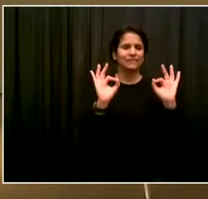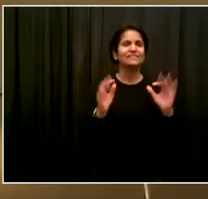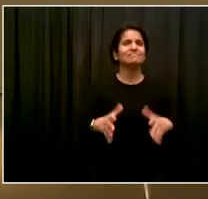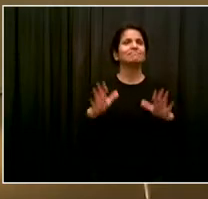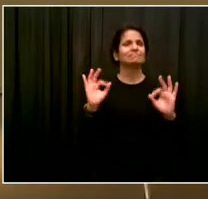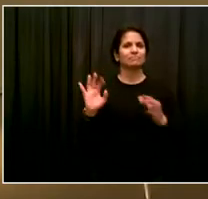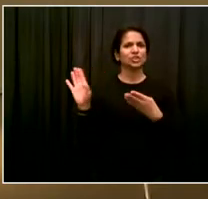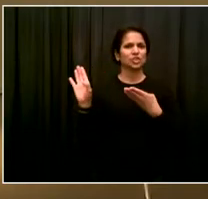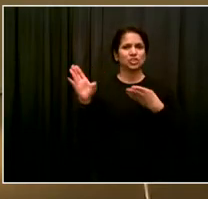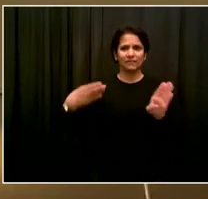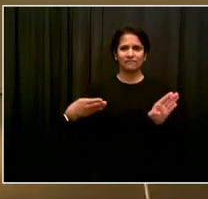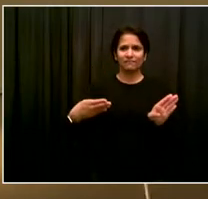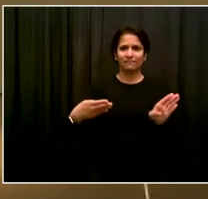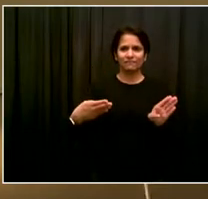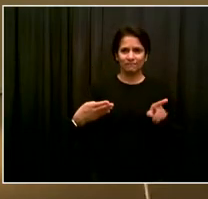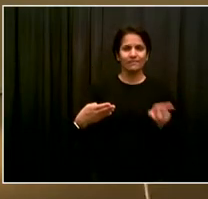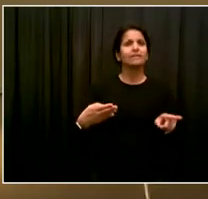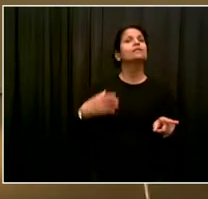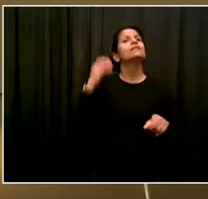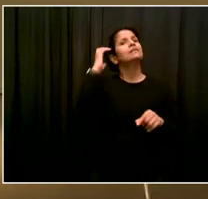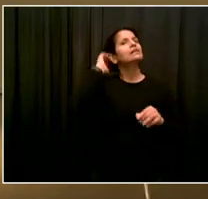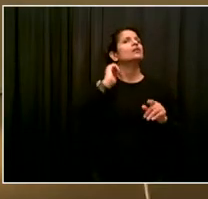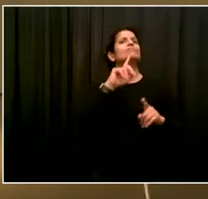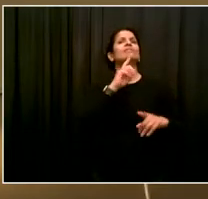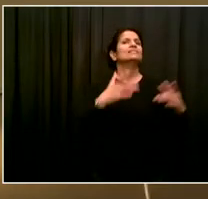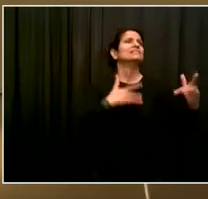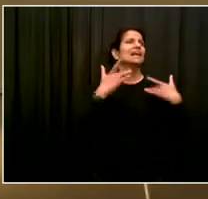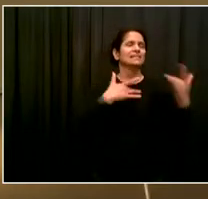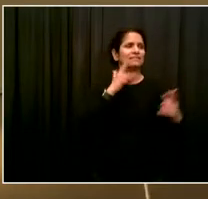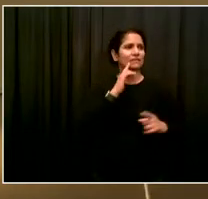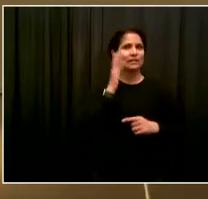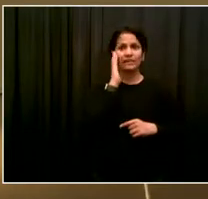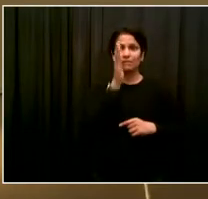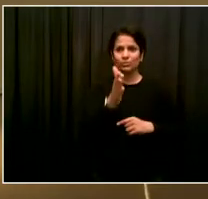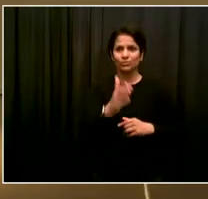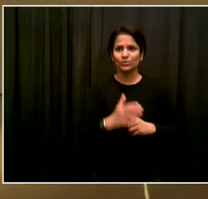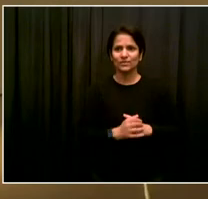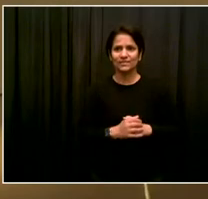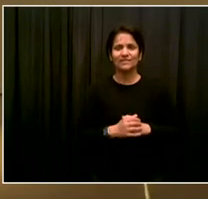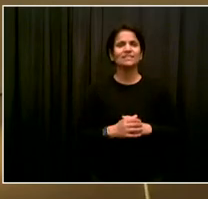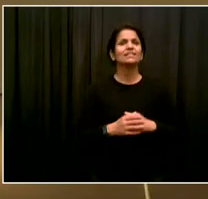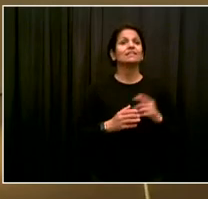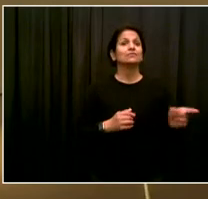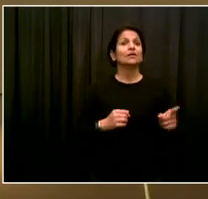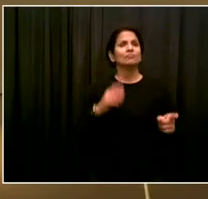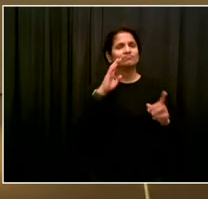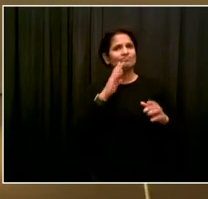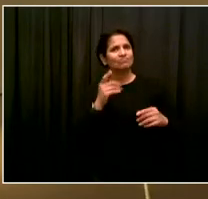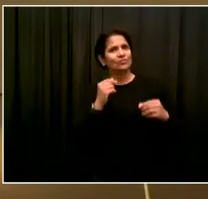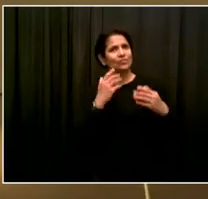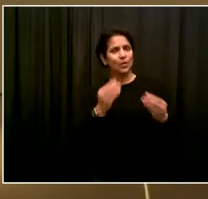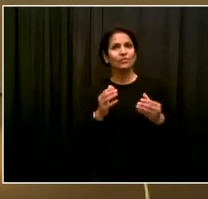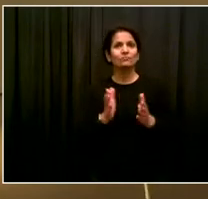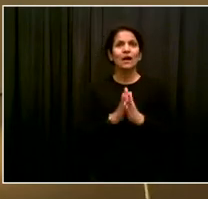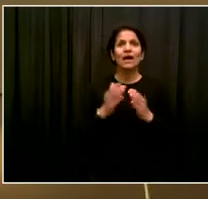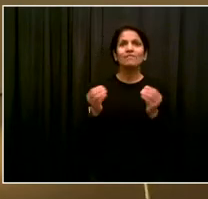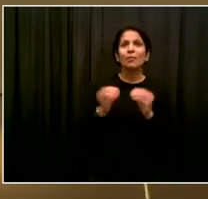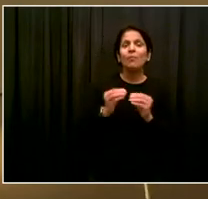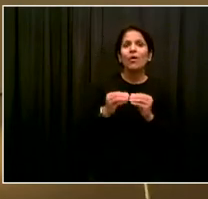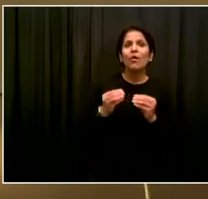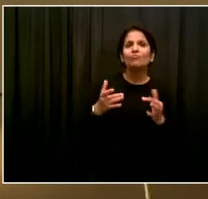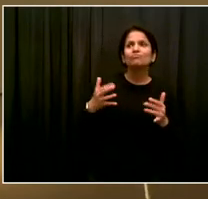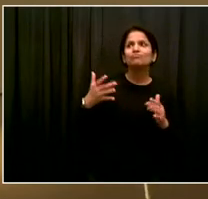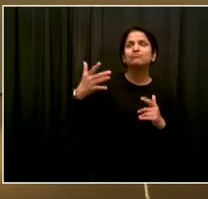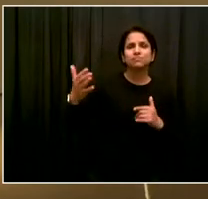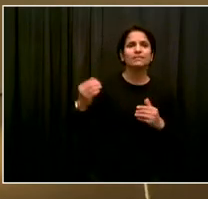the bus route you are putting the city on today, countless parents, teachers, drivers, students, and communities can